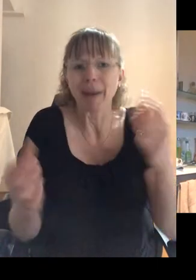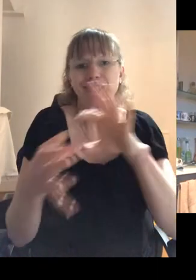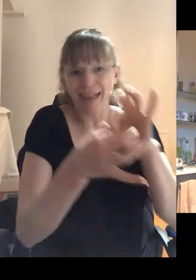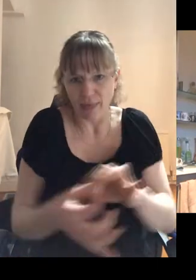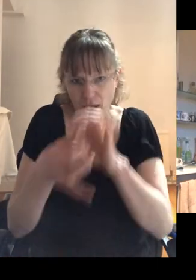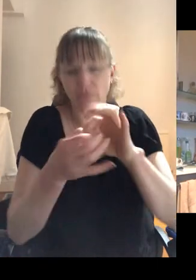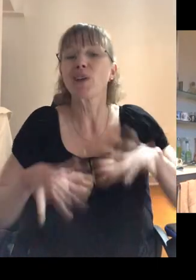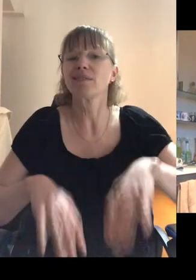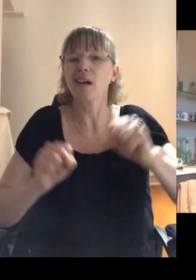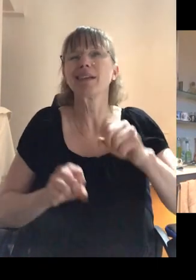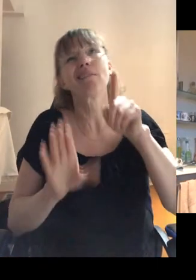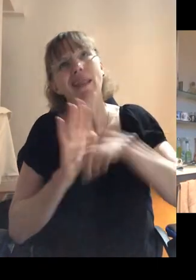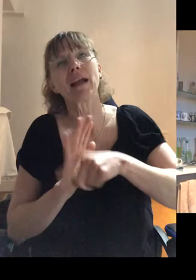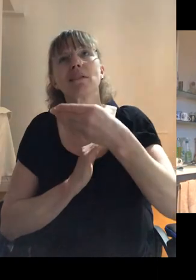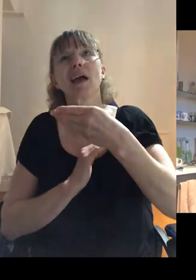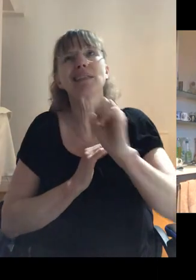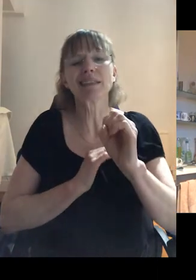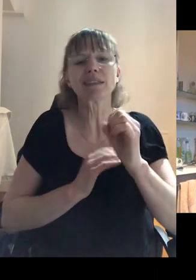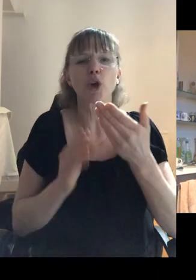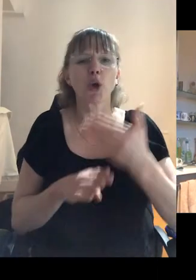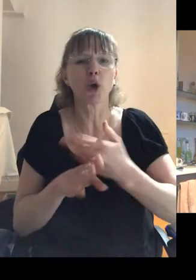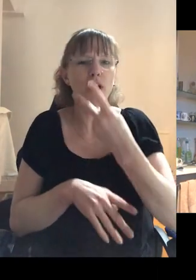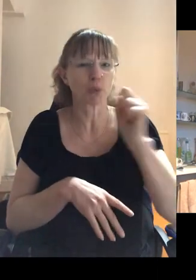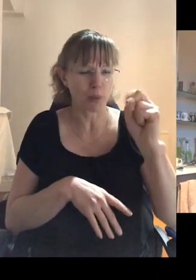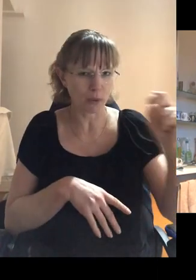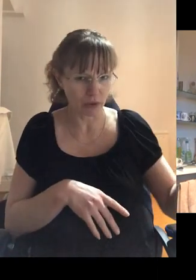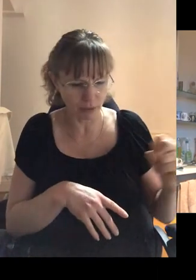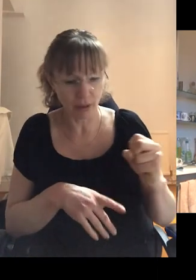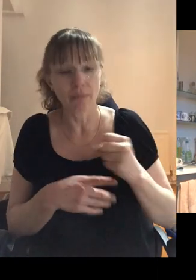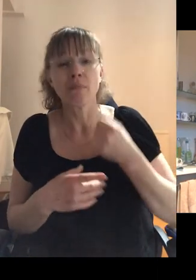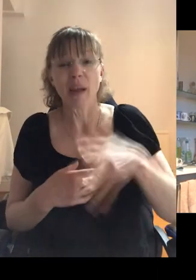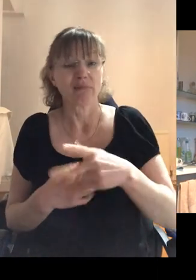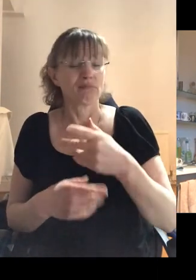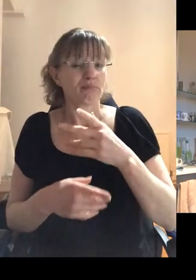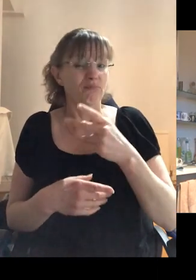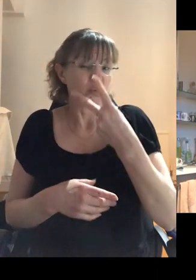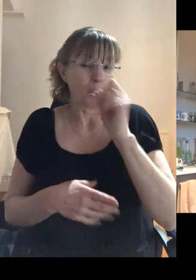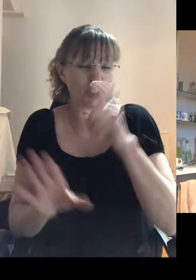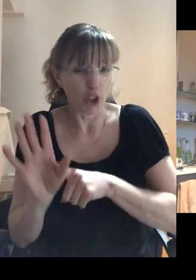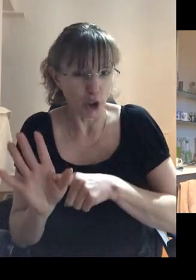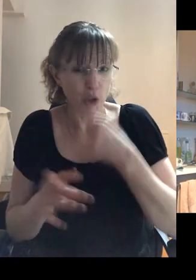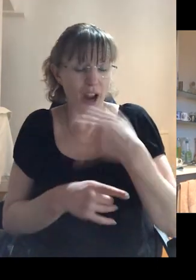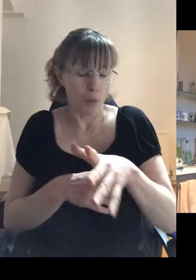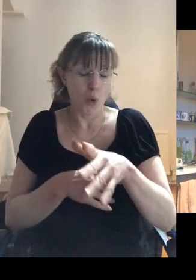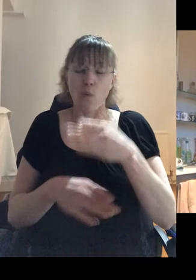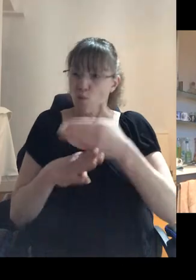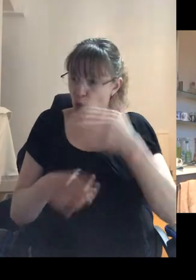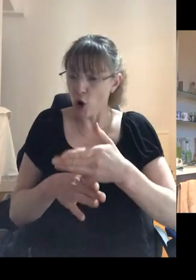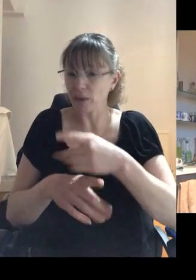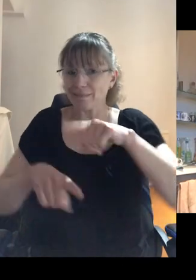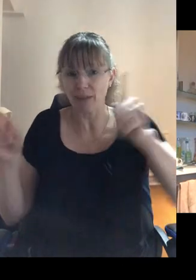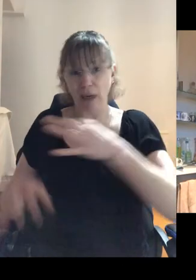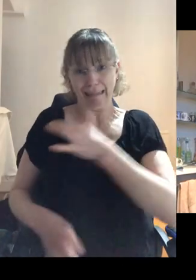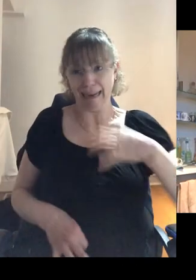late nineties, early two thousands, and it's now been more than 20 years. And I've, I've worked in clinics at 10 Siggins Trust, the positive UK,